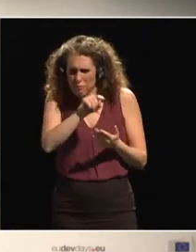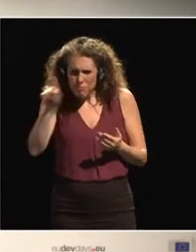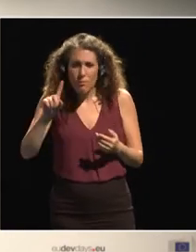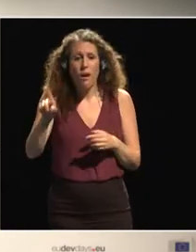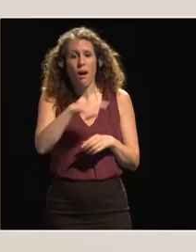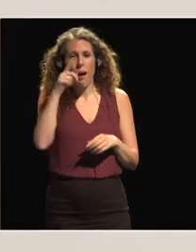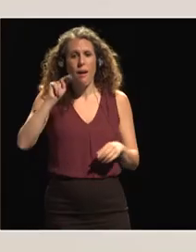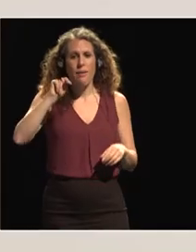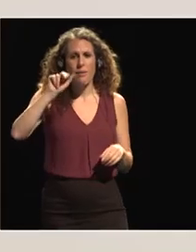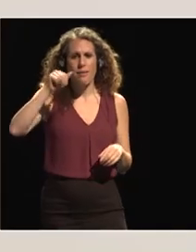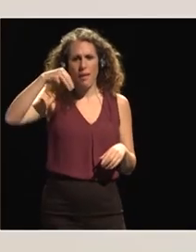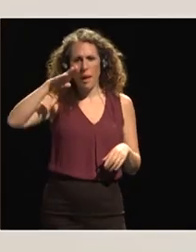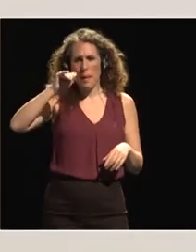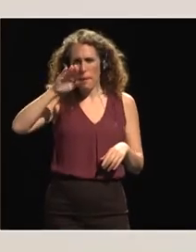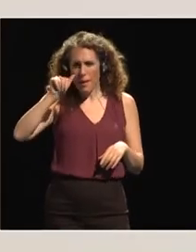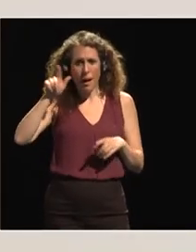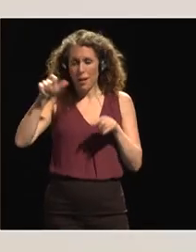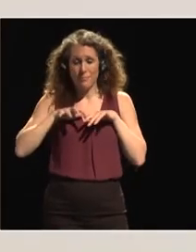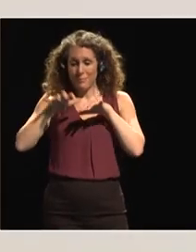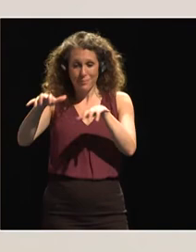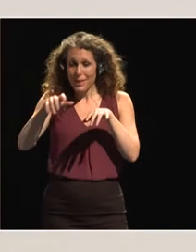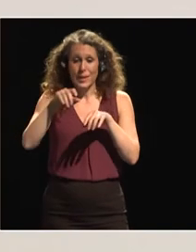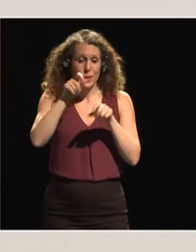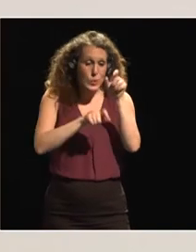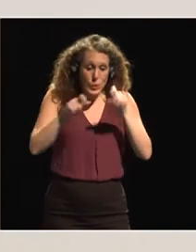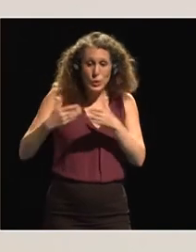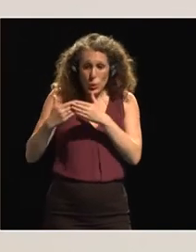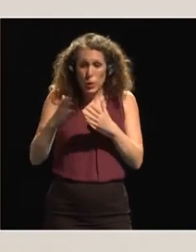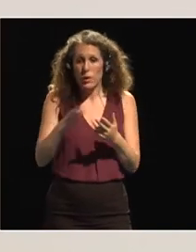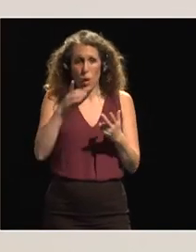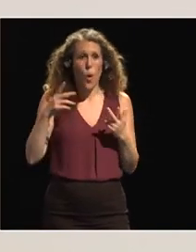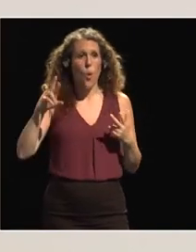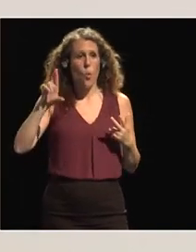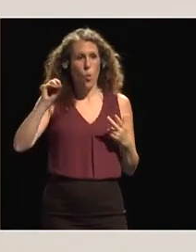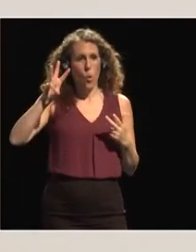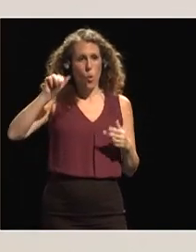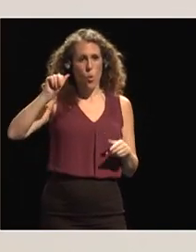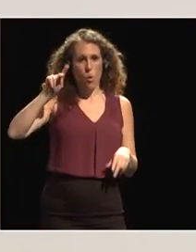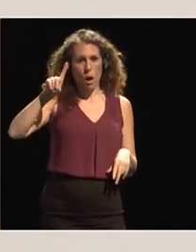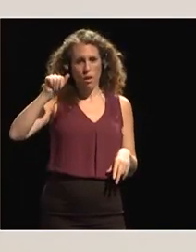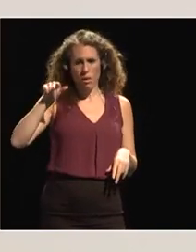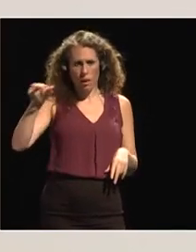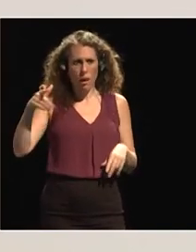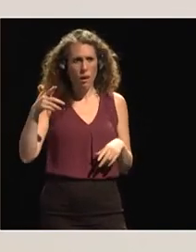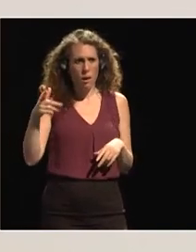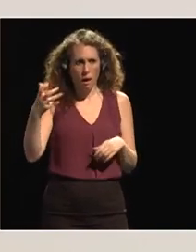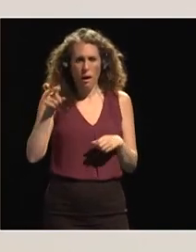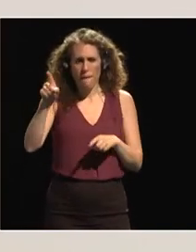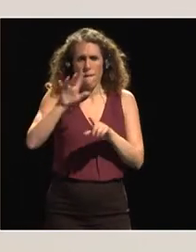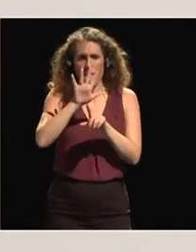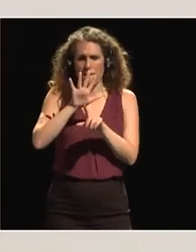students in 624 schools and the Rwanda is actually 550